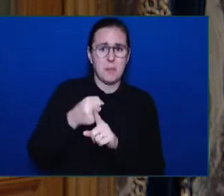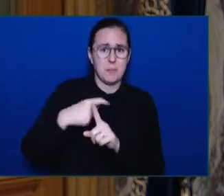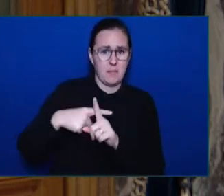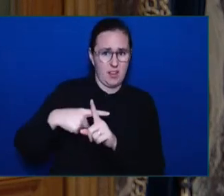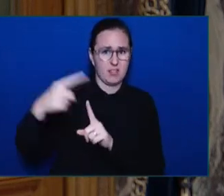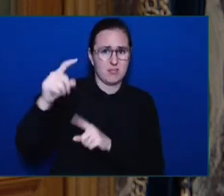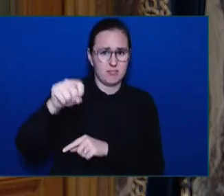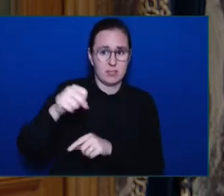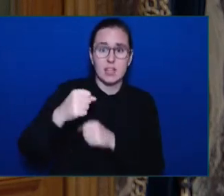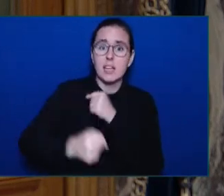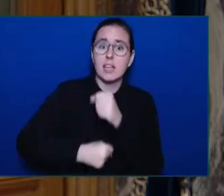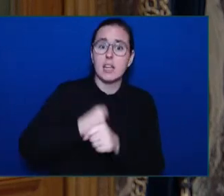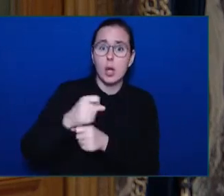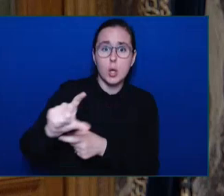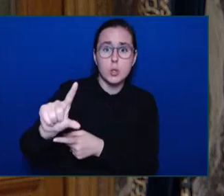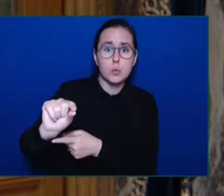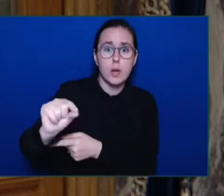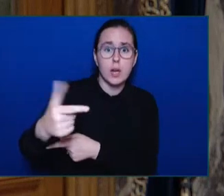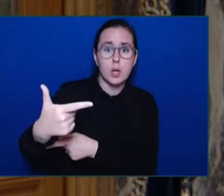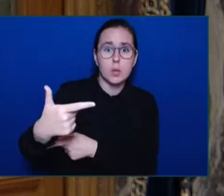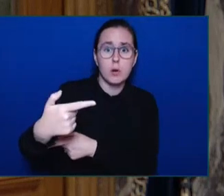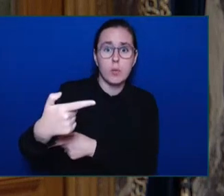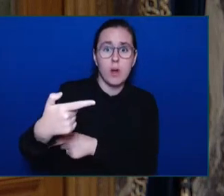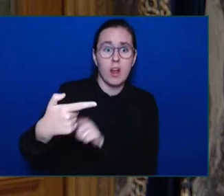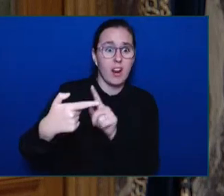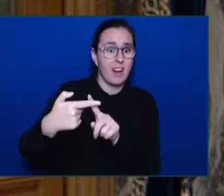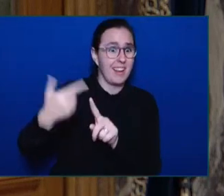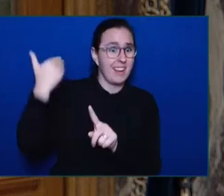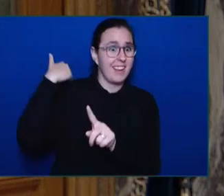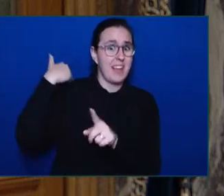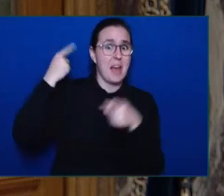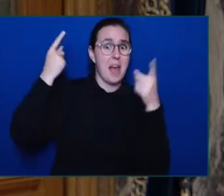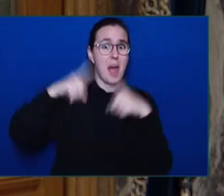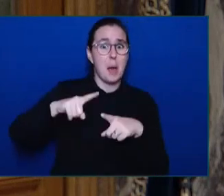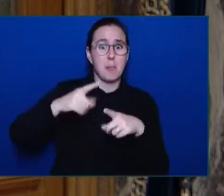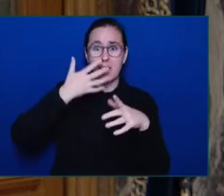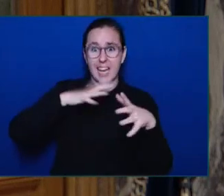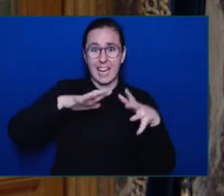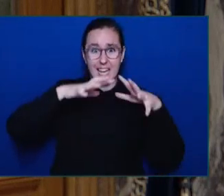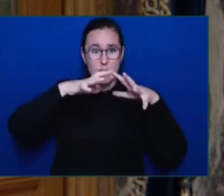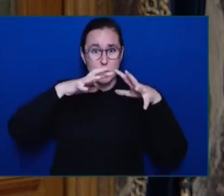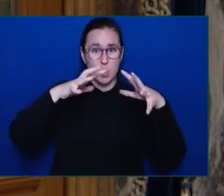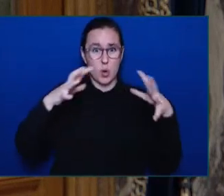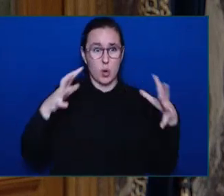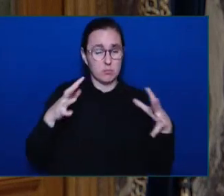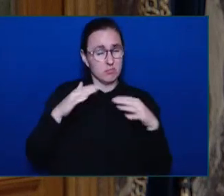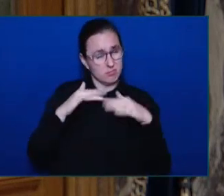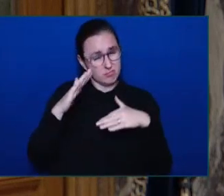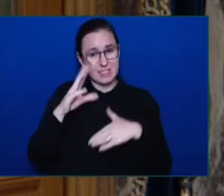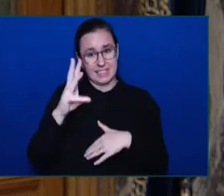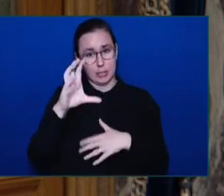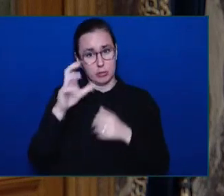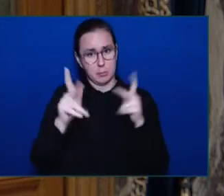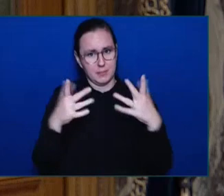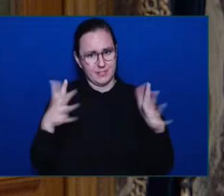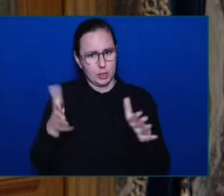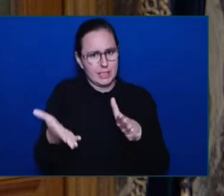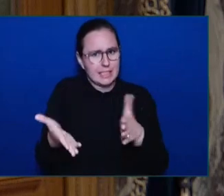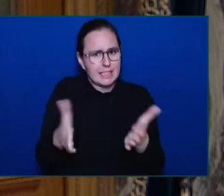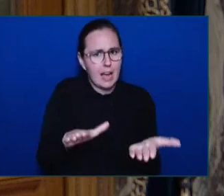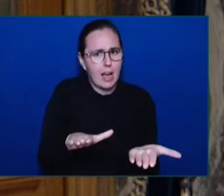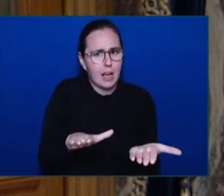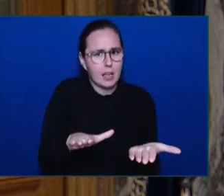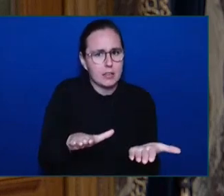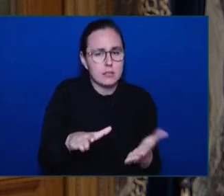Last year, the chief coroner recommended giving air-conditioners to the most vulnerable—the elderly, those with disabilities, those who can't